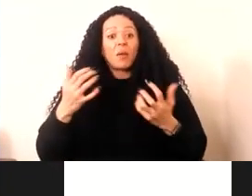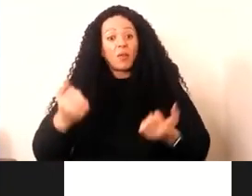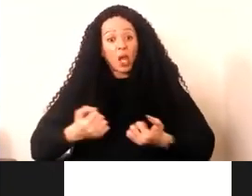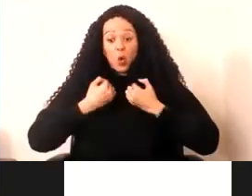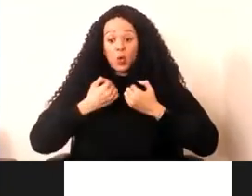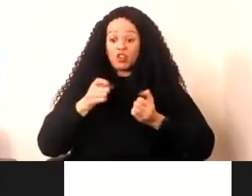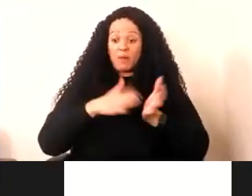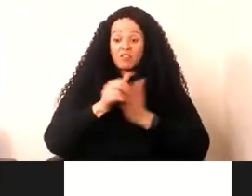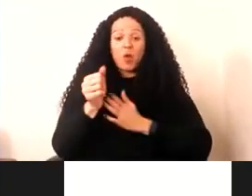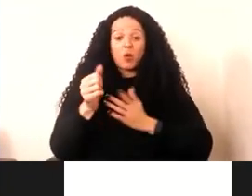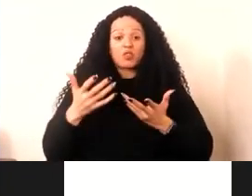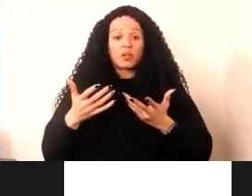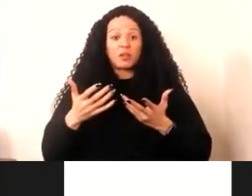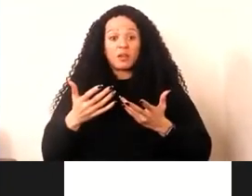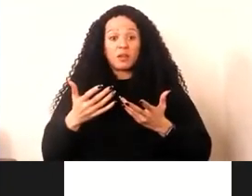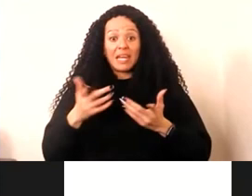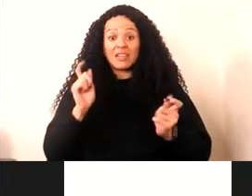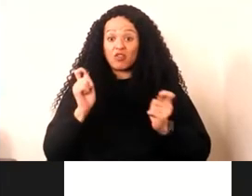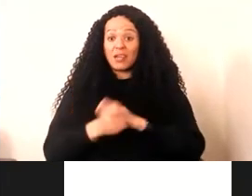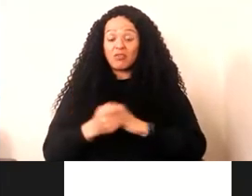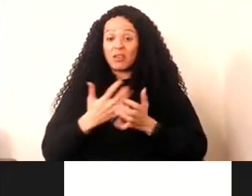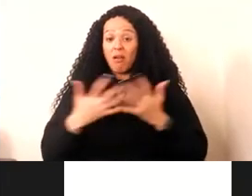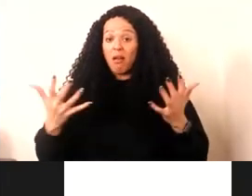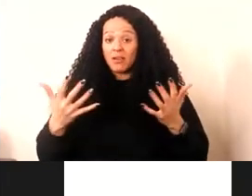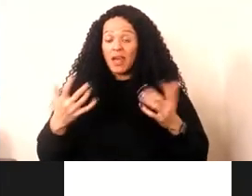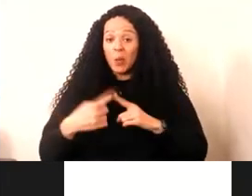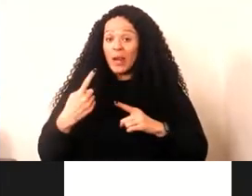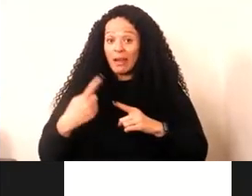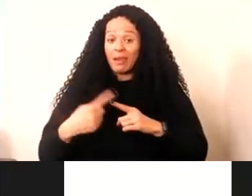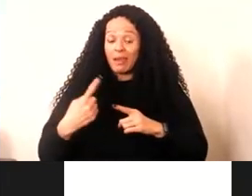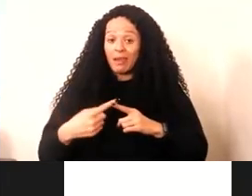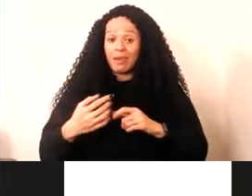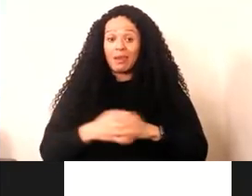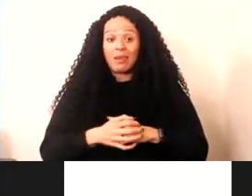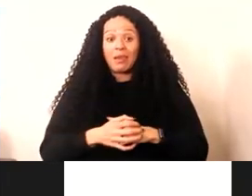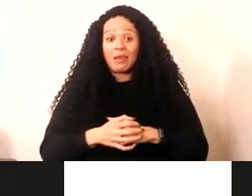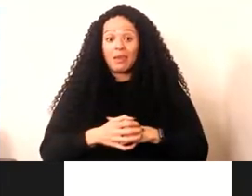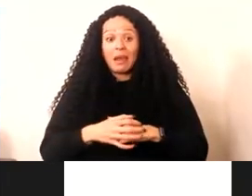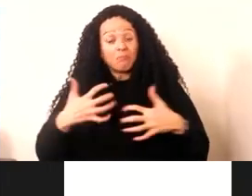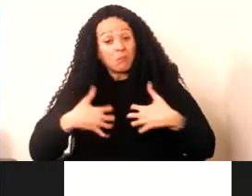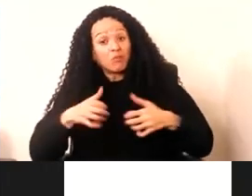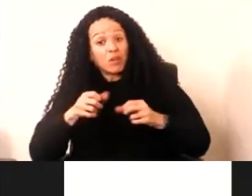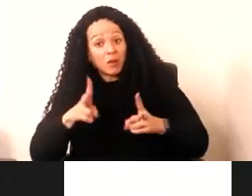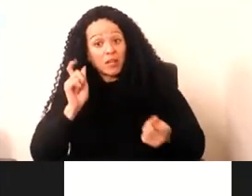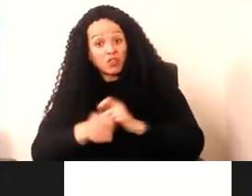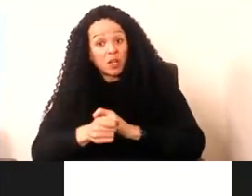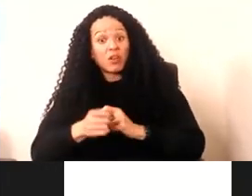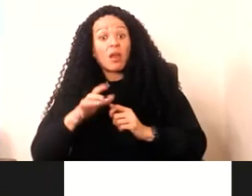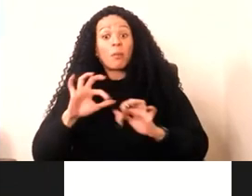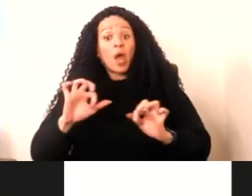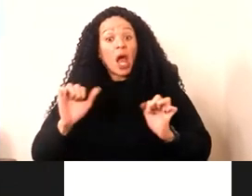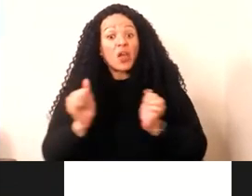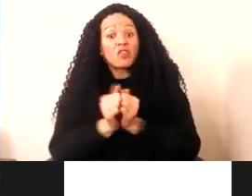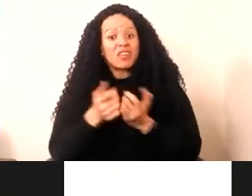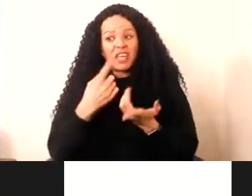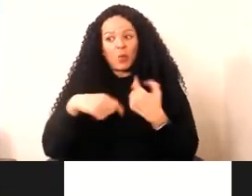culture is is changing quite, quite rapidly in interesting ways, which I agree we probably didn't have a chance to